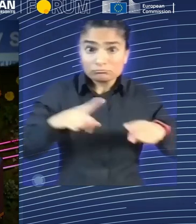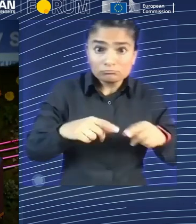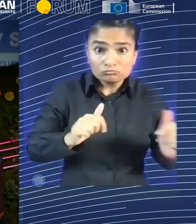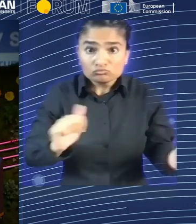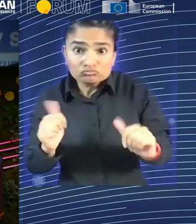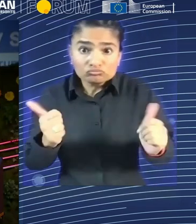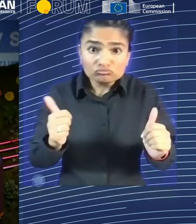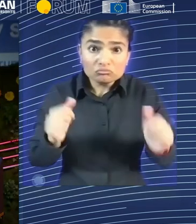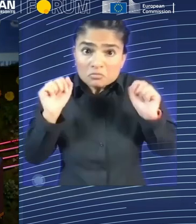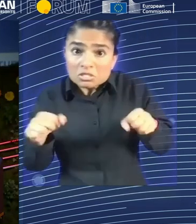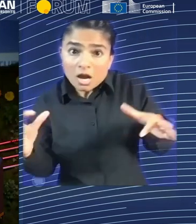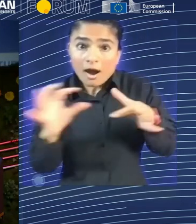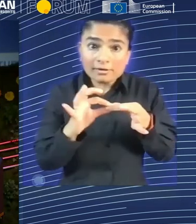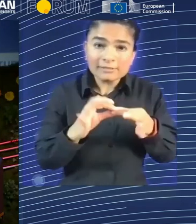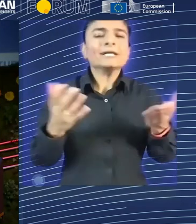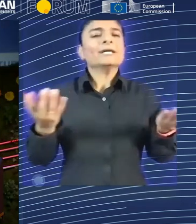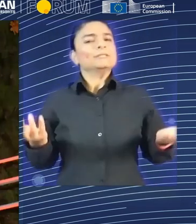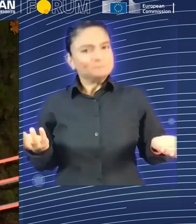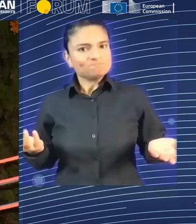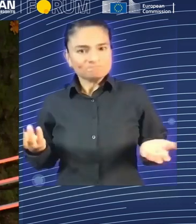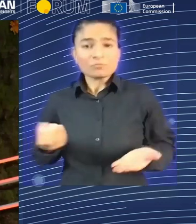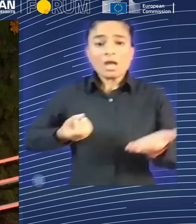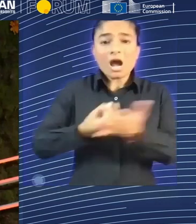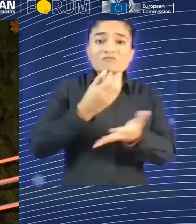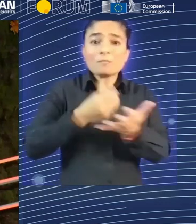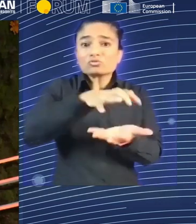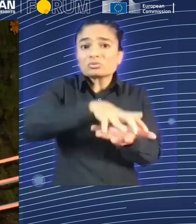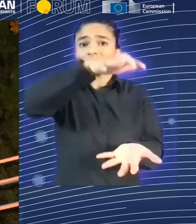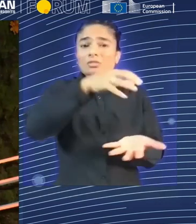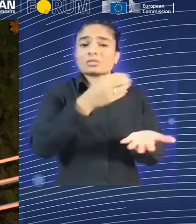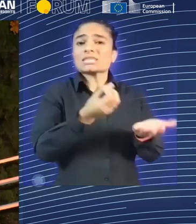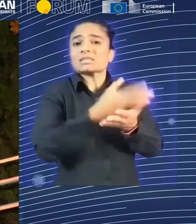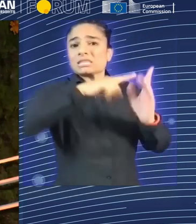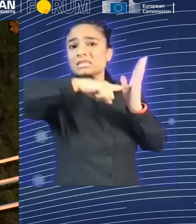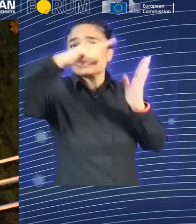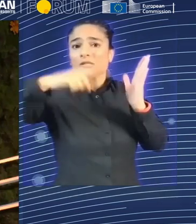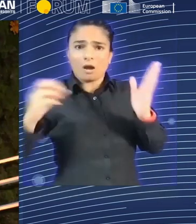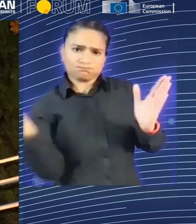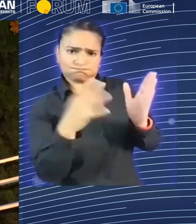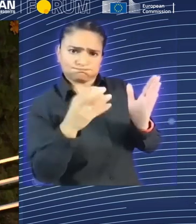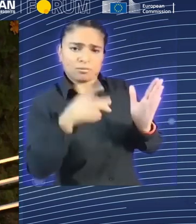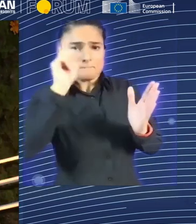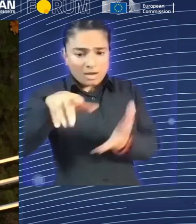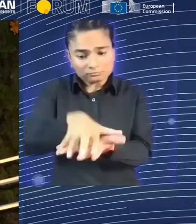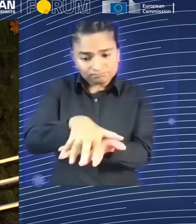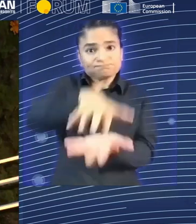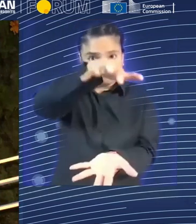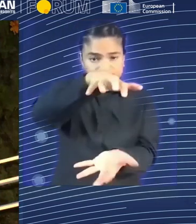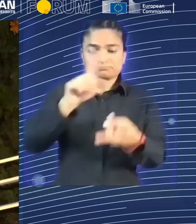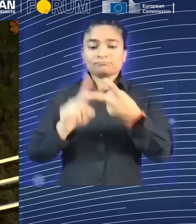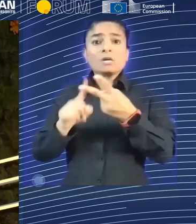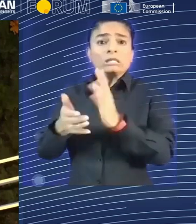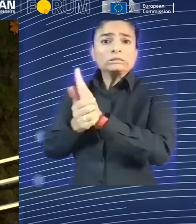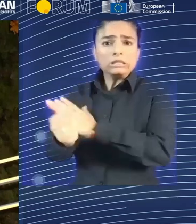Then that's the whole topic we just spoke about. But then is my enterprise ready? Is the next level up? Because, you know, as